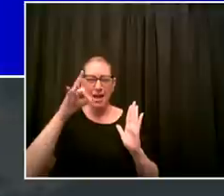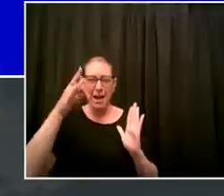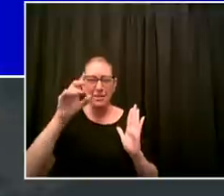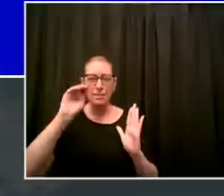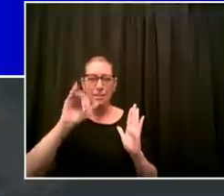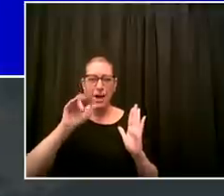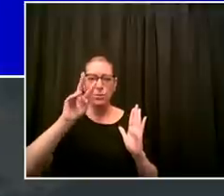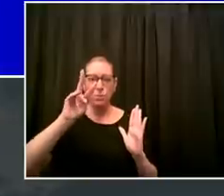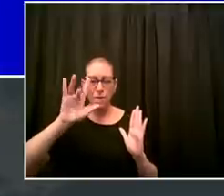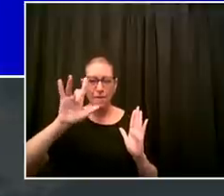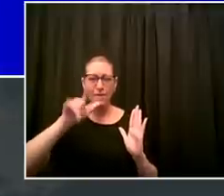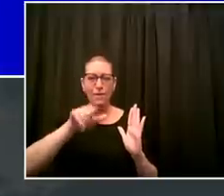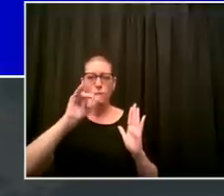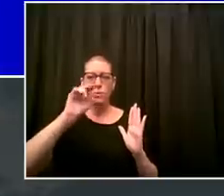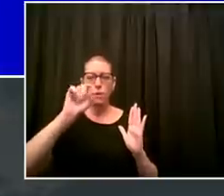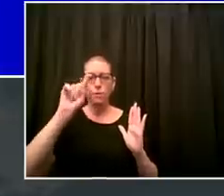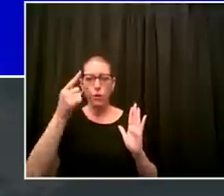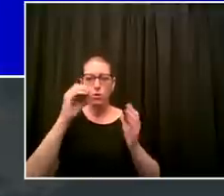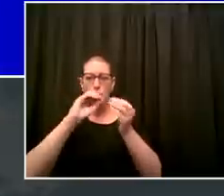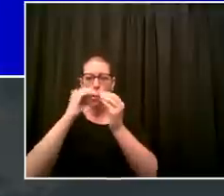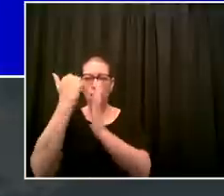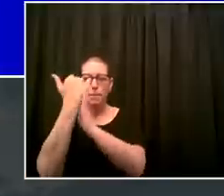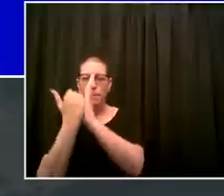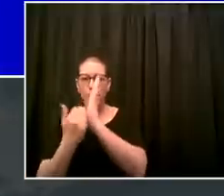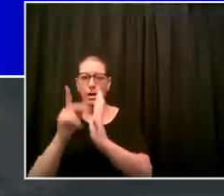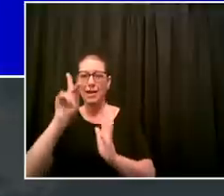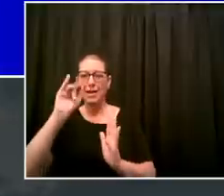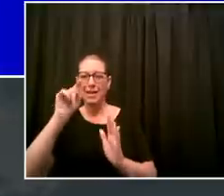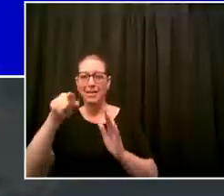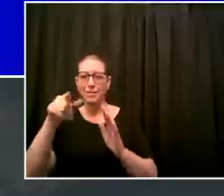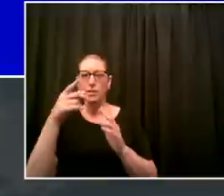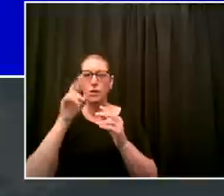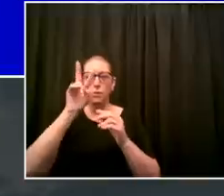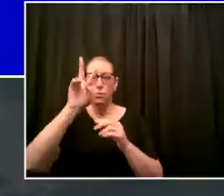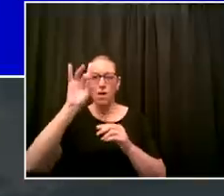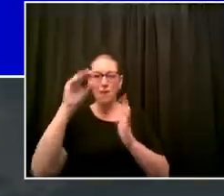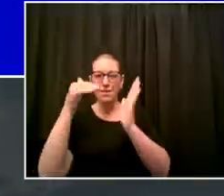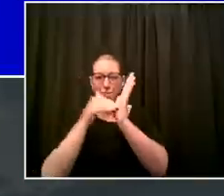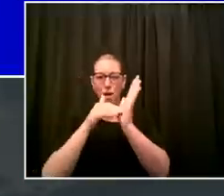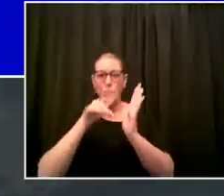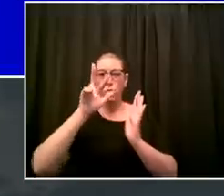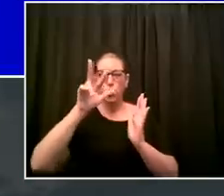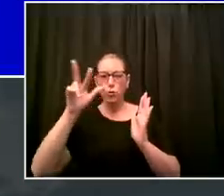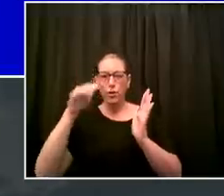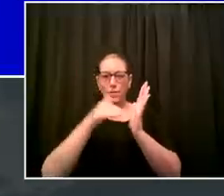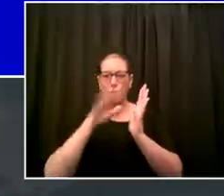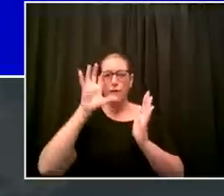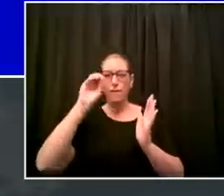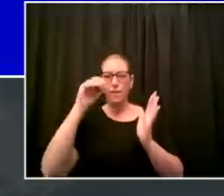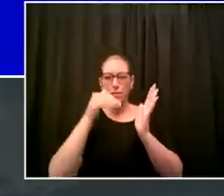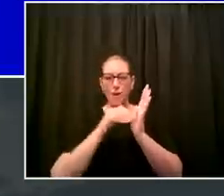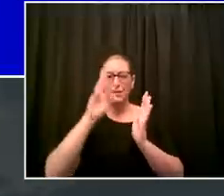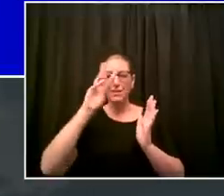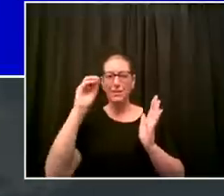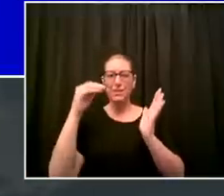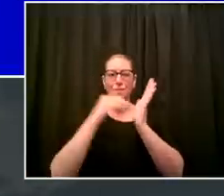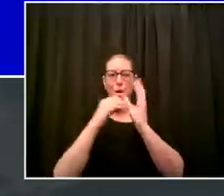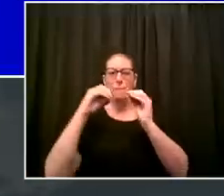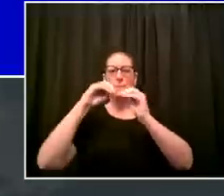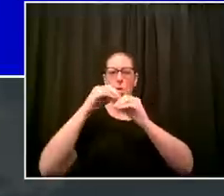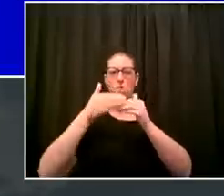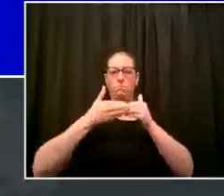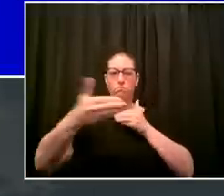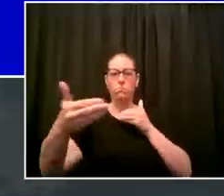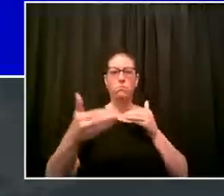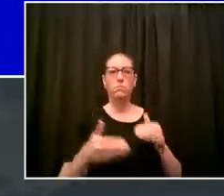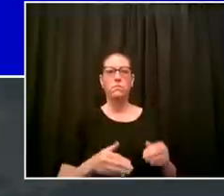28 000 kits produced this week 33 000 in the week of may 25th 50 000 the week of may excuse me the week of june